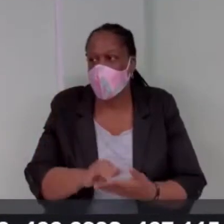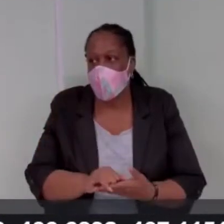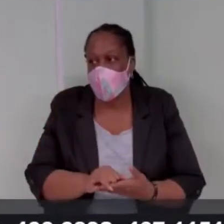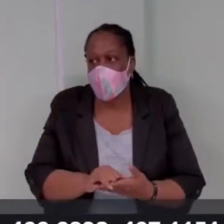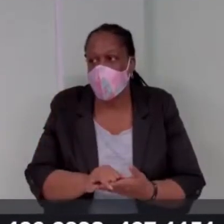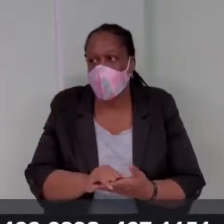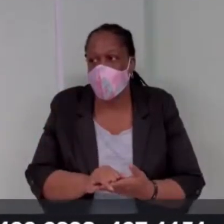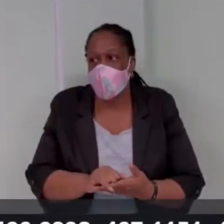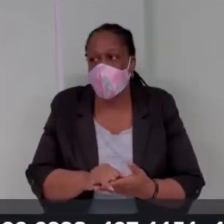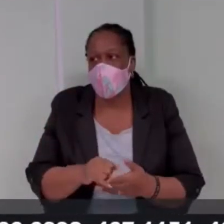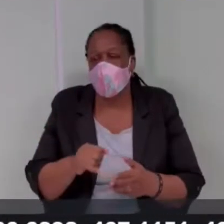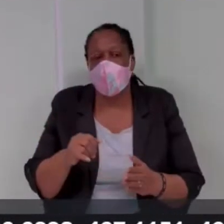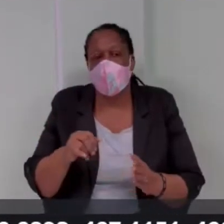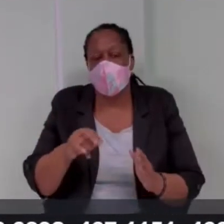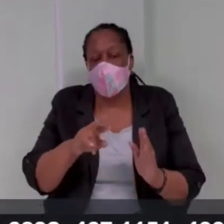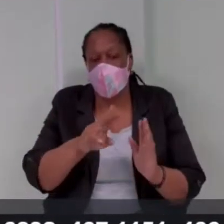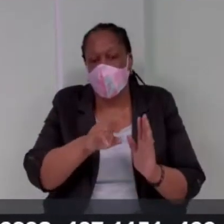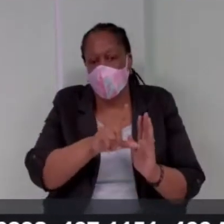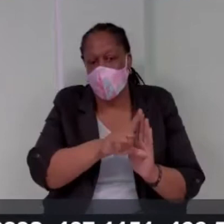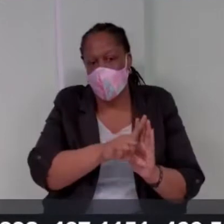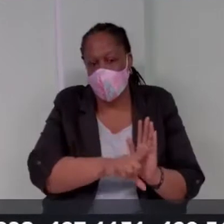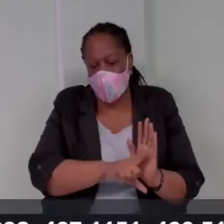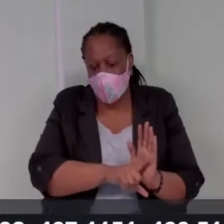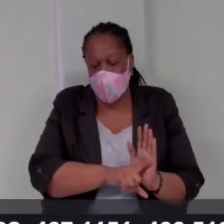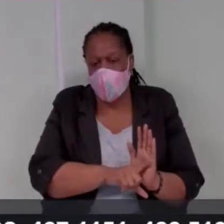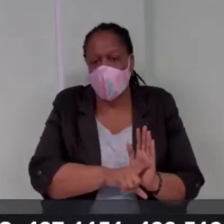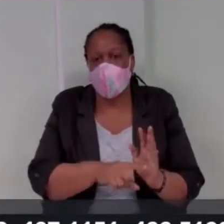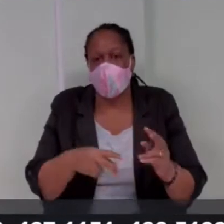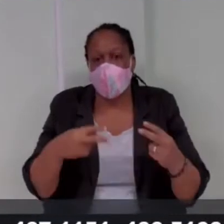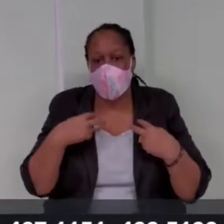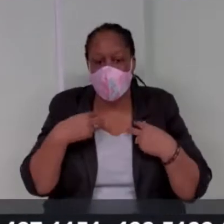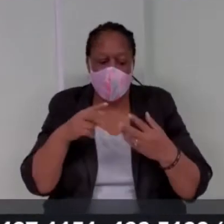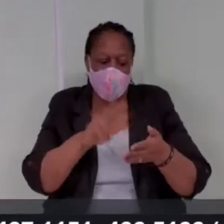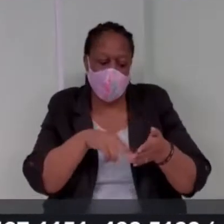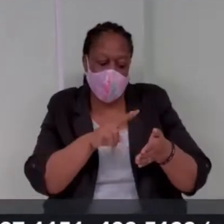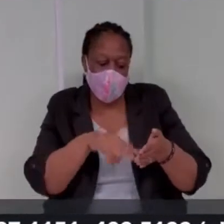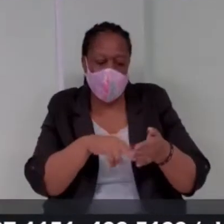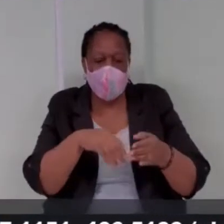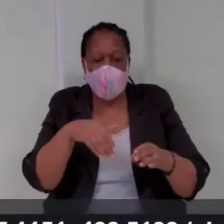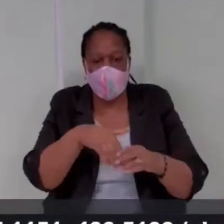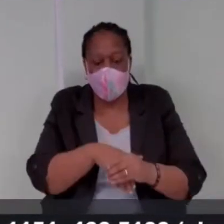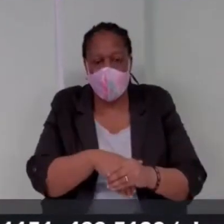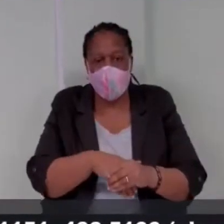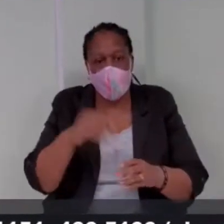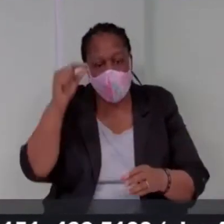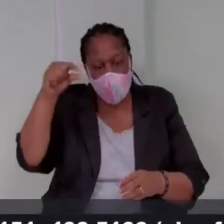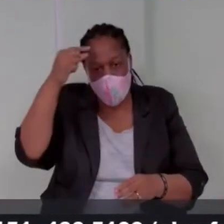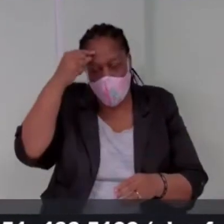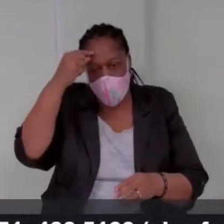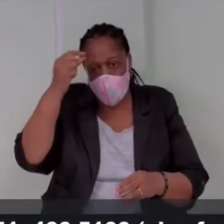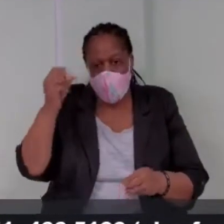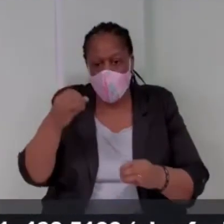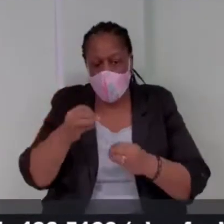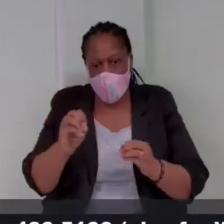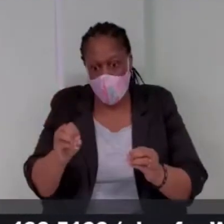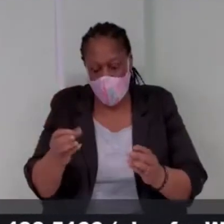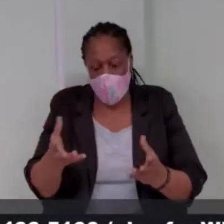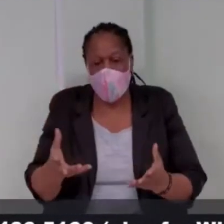control and prevention bill has been given its third reading in parliament and passed into law